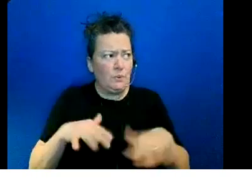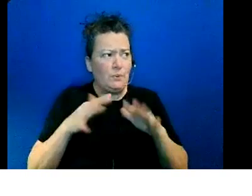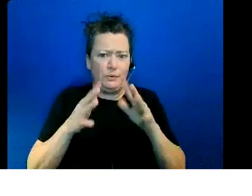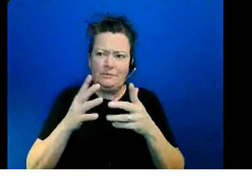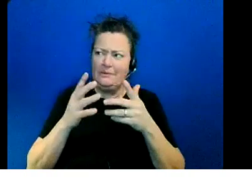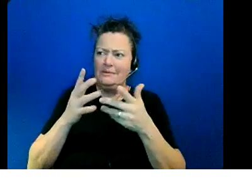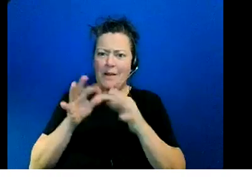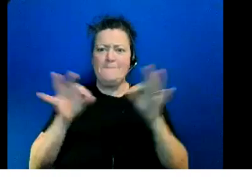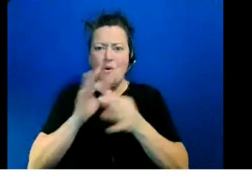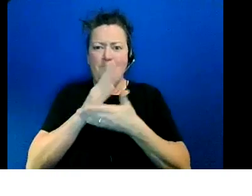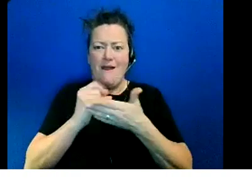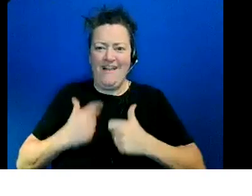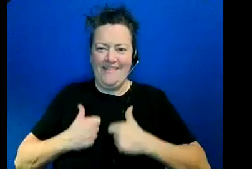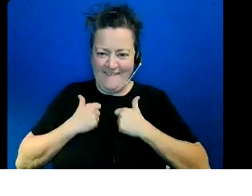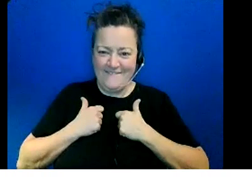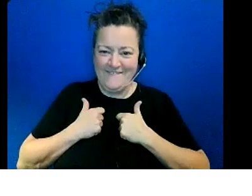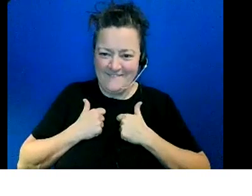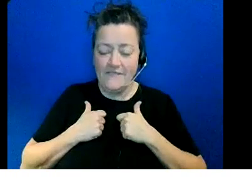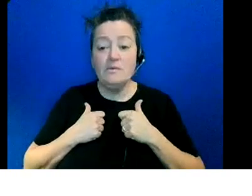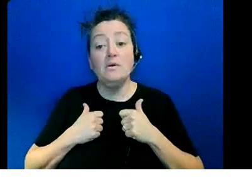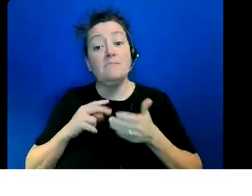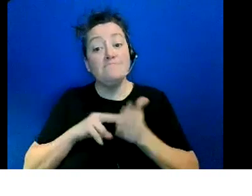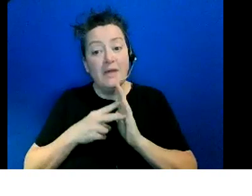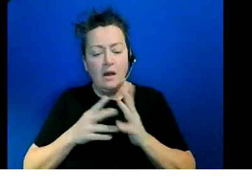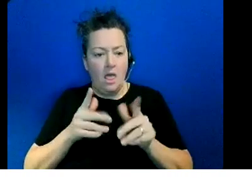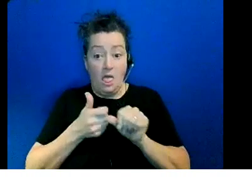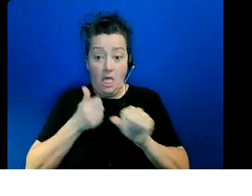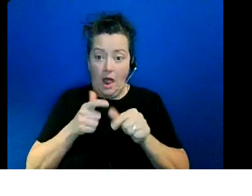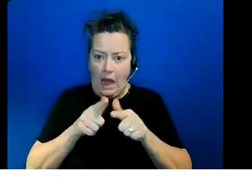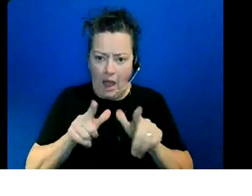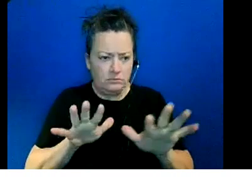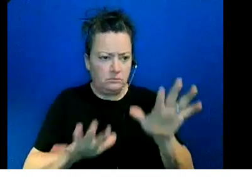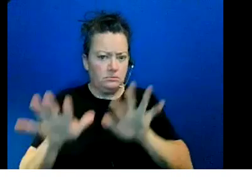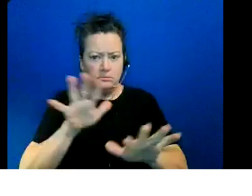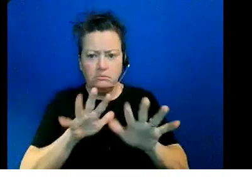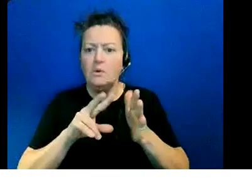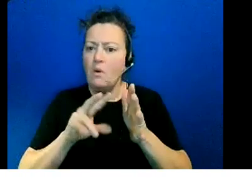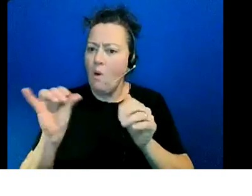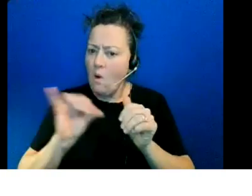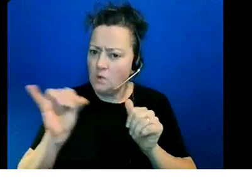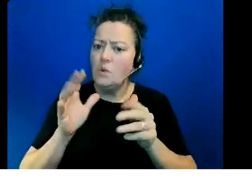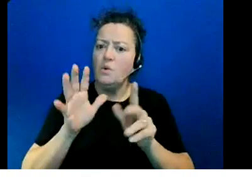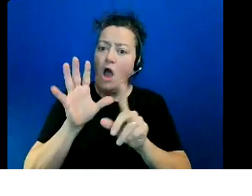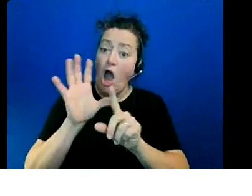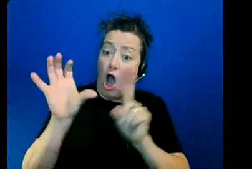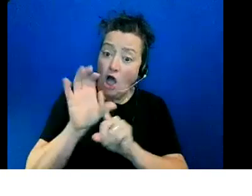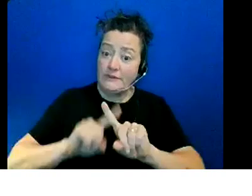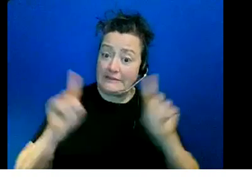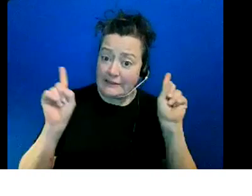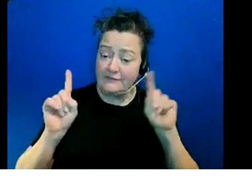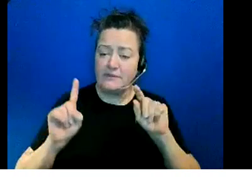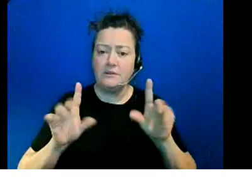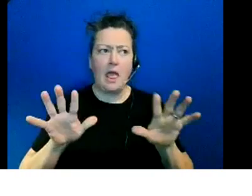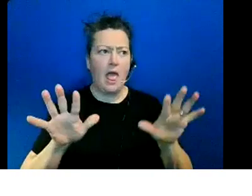social challenges and not just for the language but also for the culture right coming to do when they come from a new country from a different country